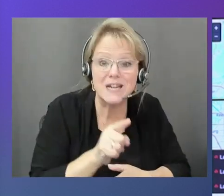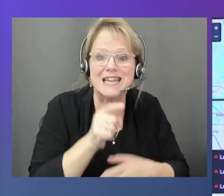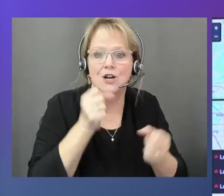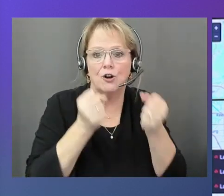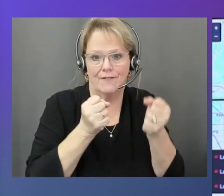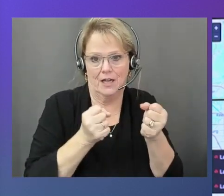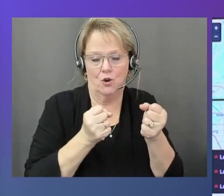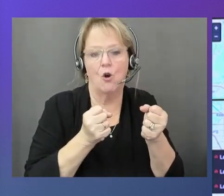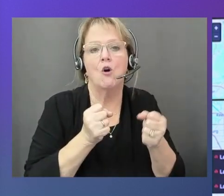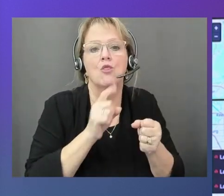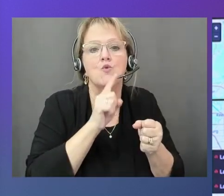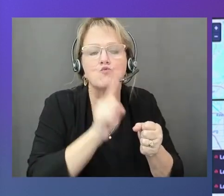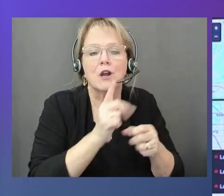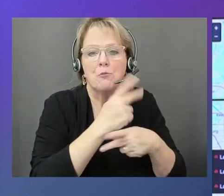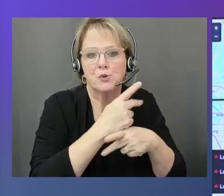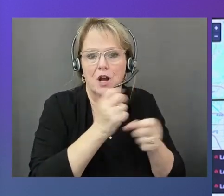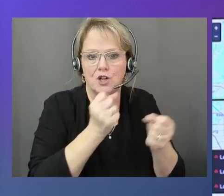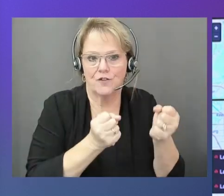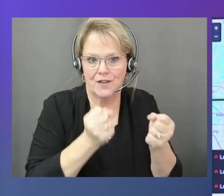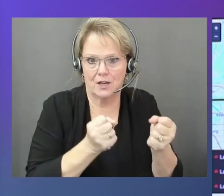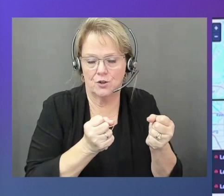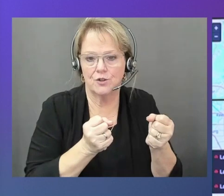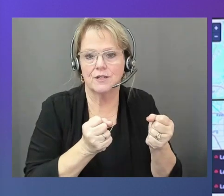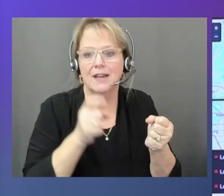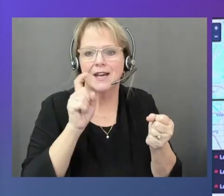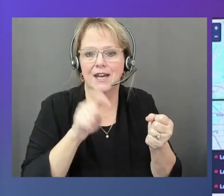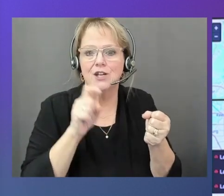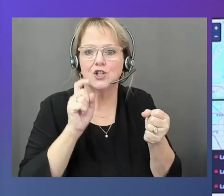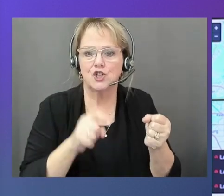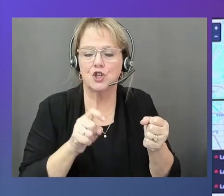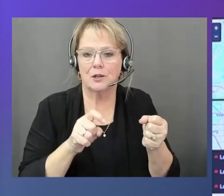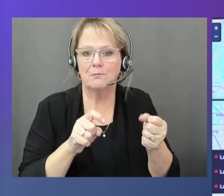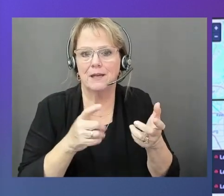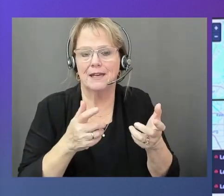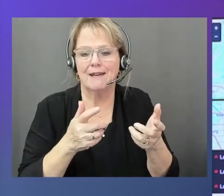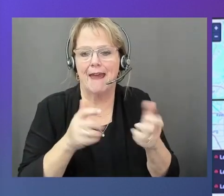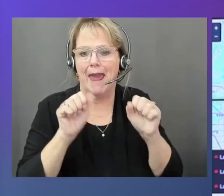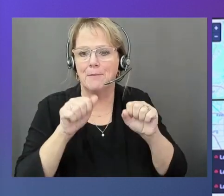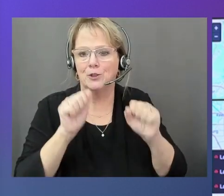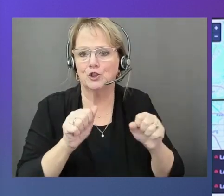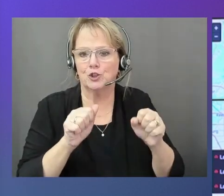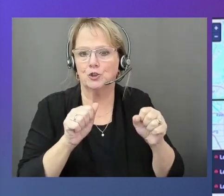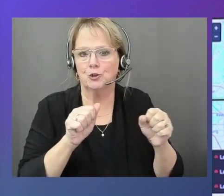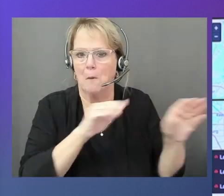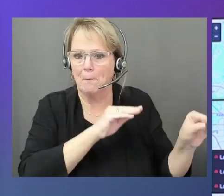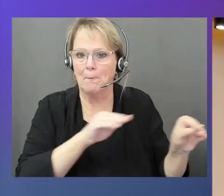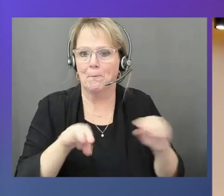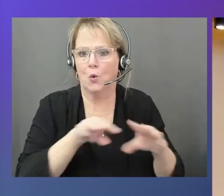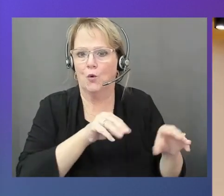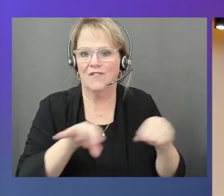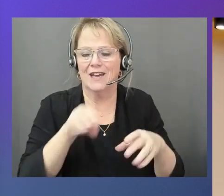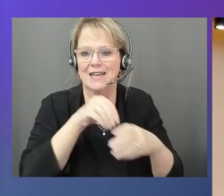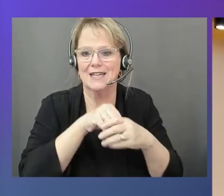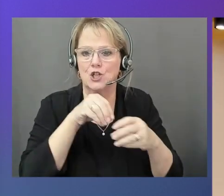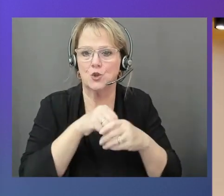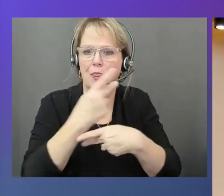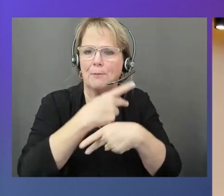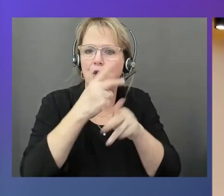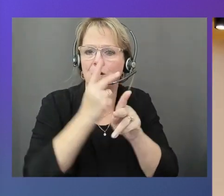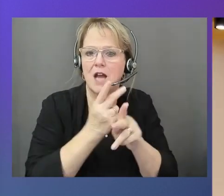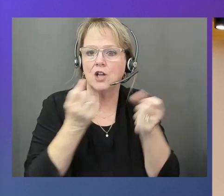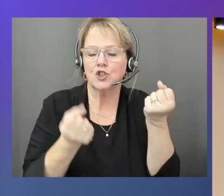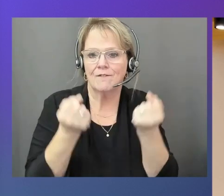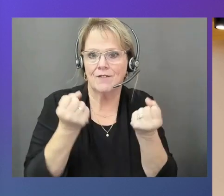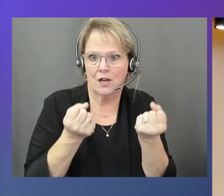vehicles, it should be portable. The same solution will work the same for the production vehicle. So basically, you